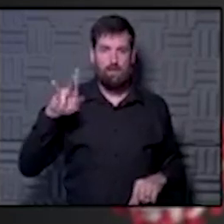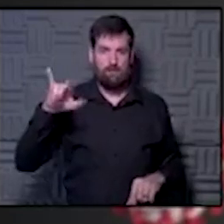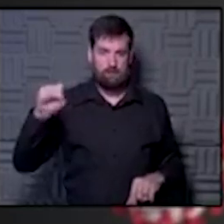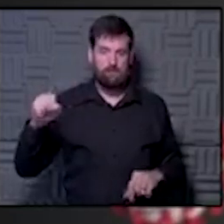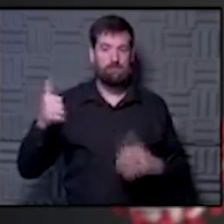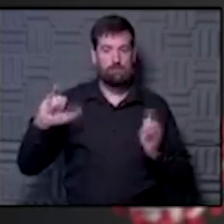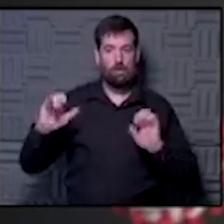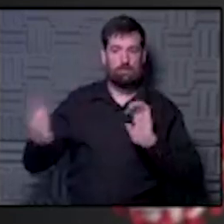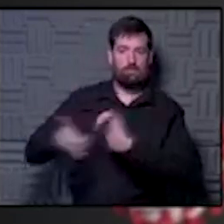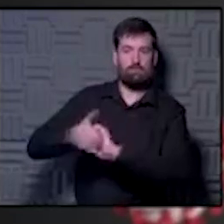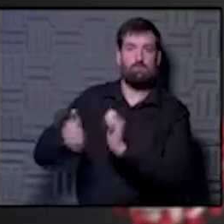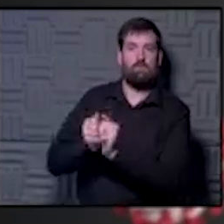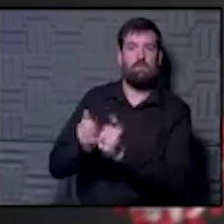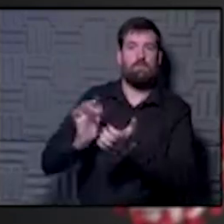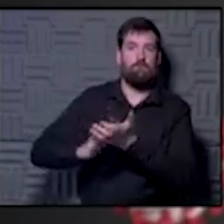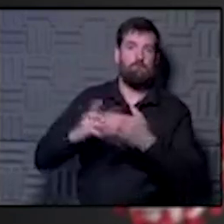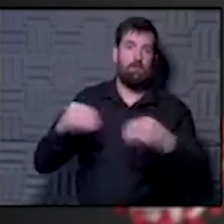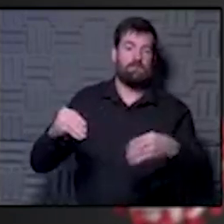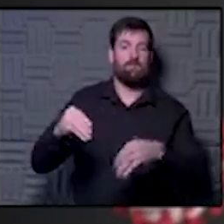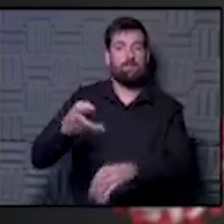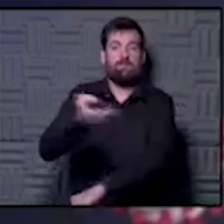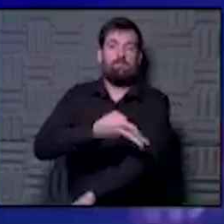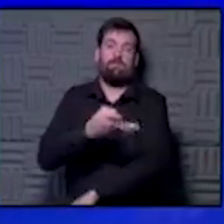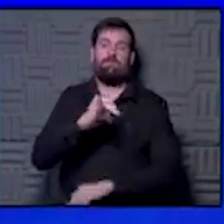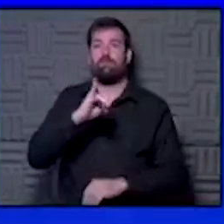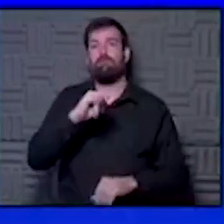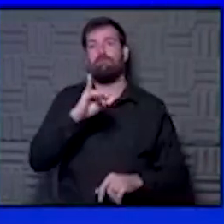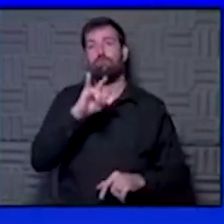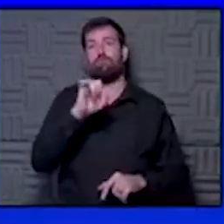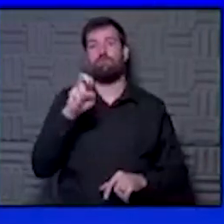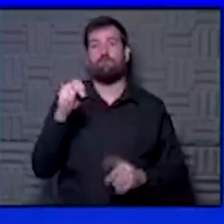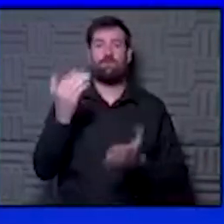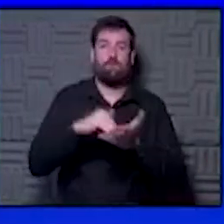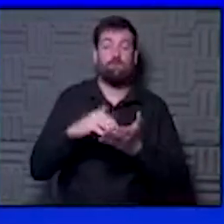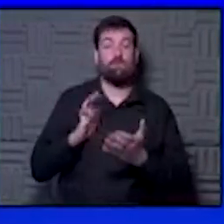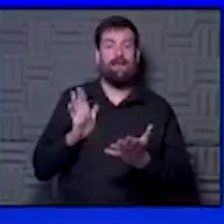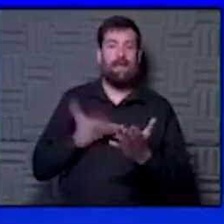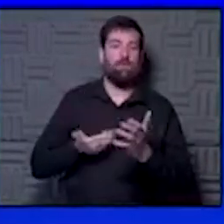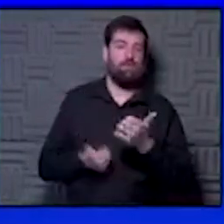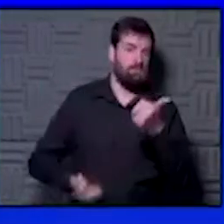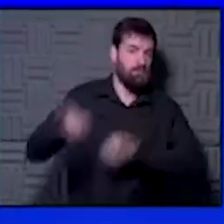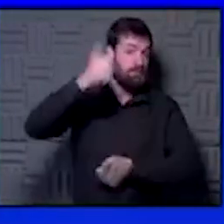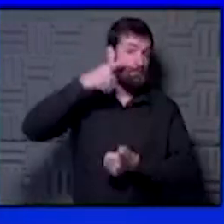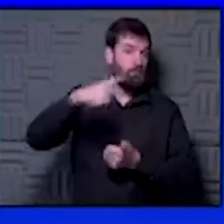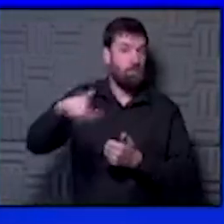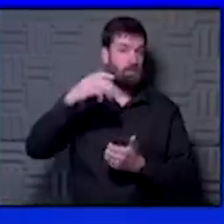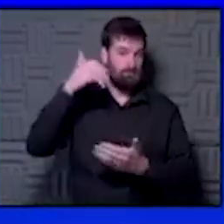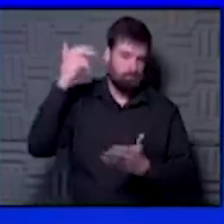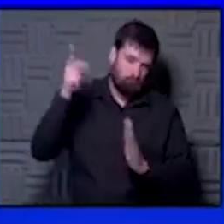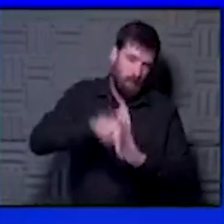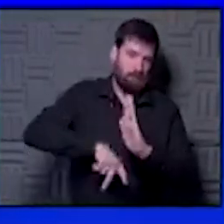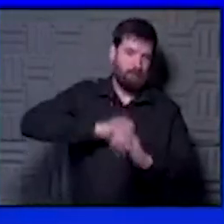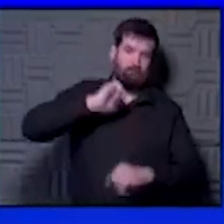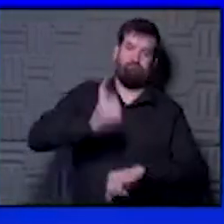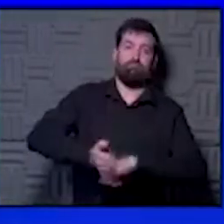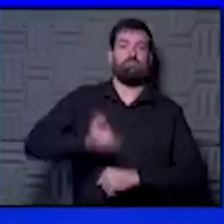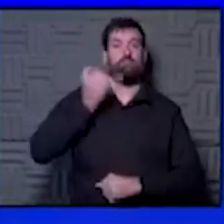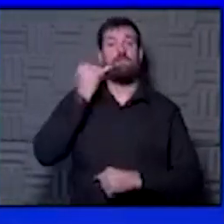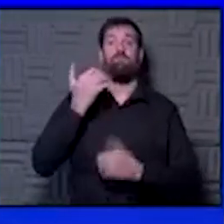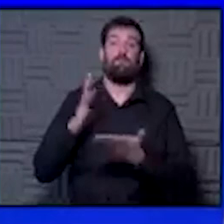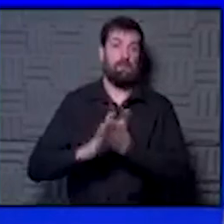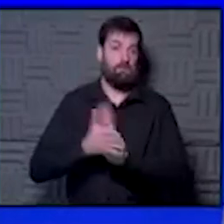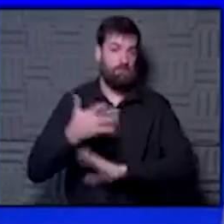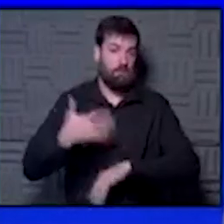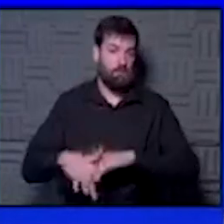work with pharmacy, our infusion centers, our administration to have those protocols in place should that become